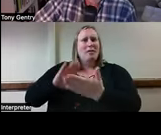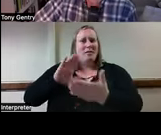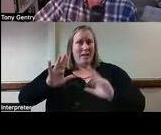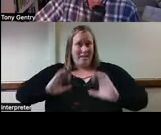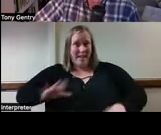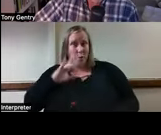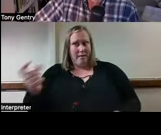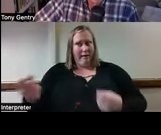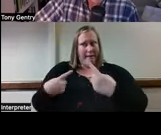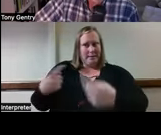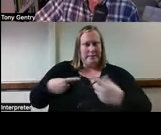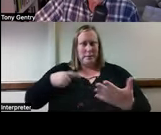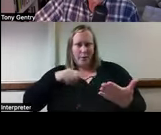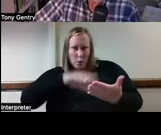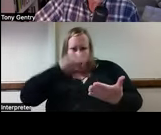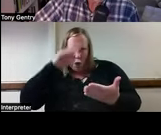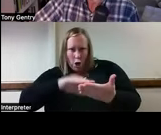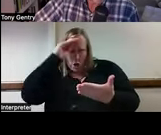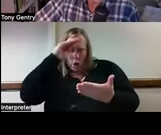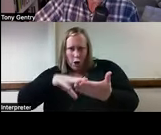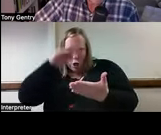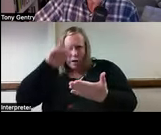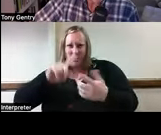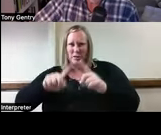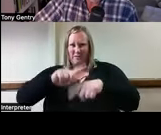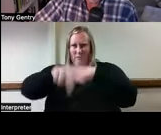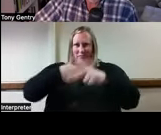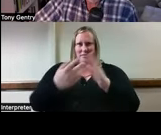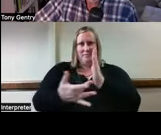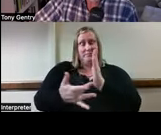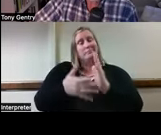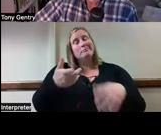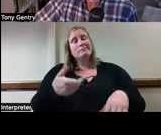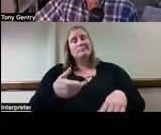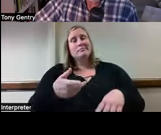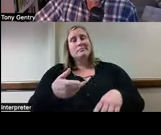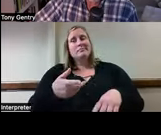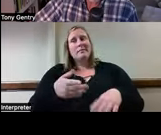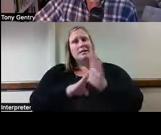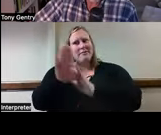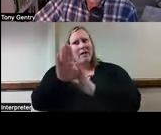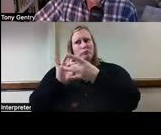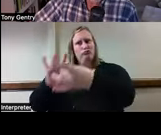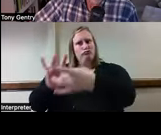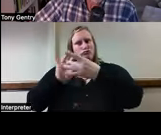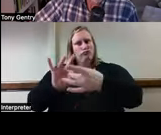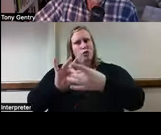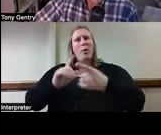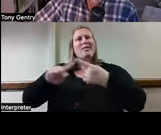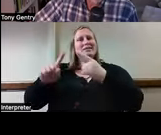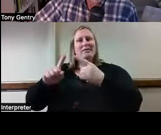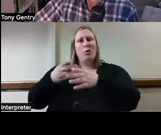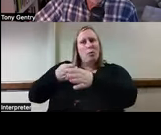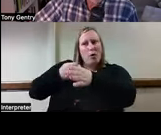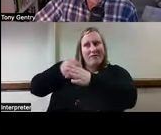clients. You want to see if you can develop a reliable network of professionals and clinicians who can implement these